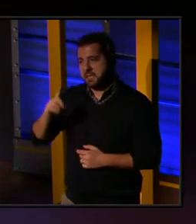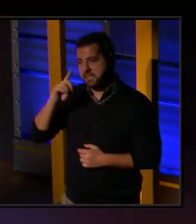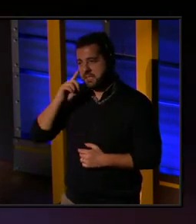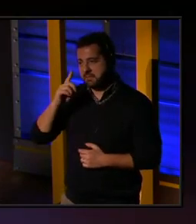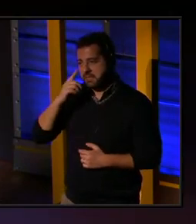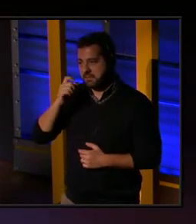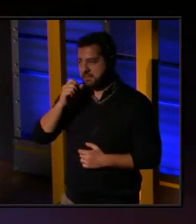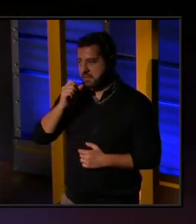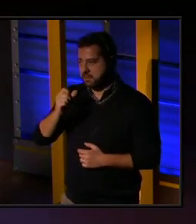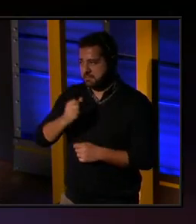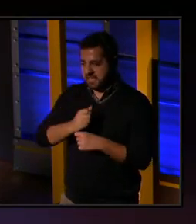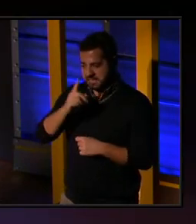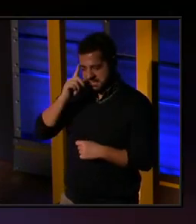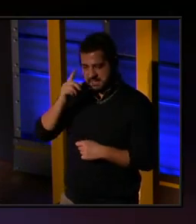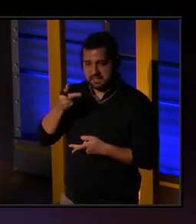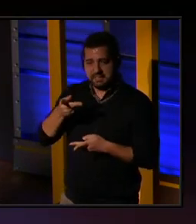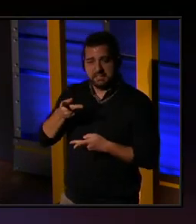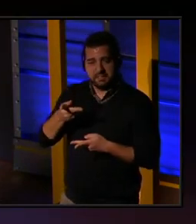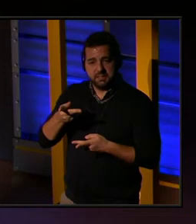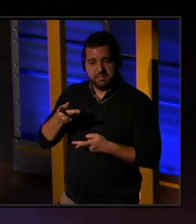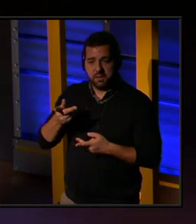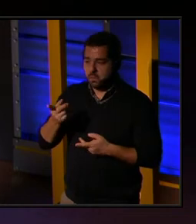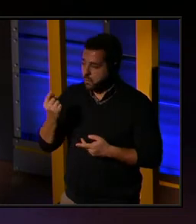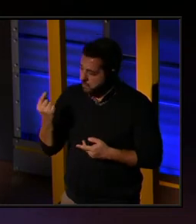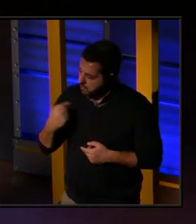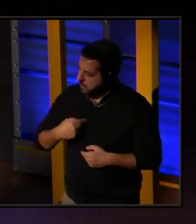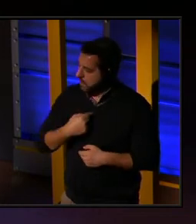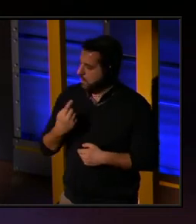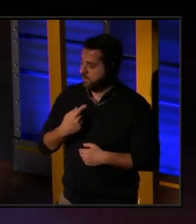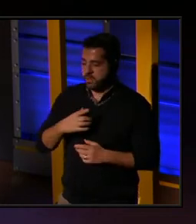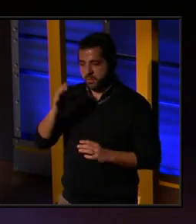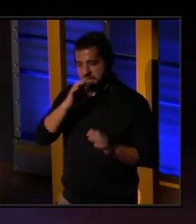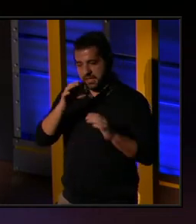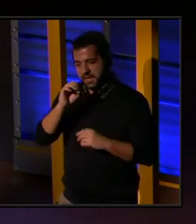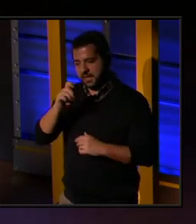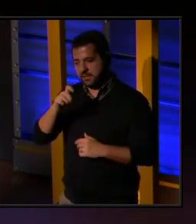fact that it doesn't make sense is what keeps us on the exploration. Yeah.